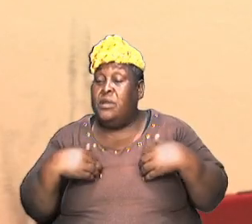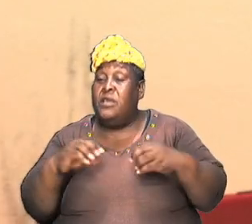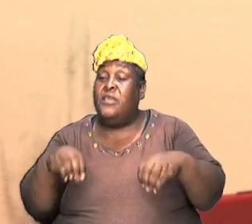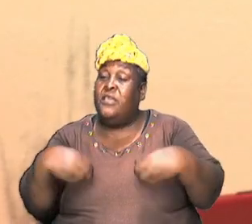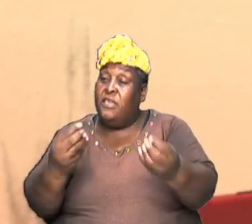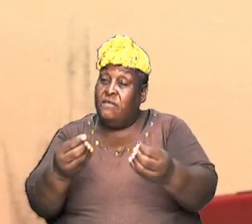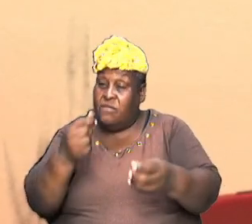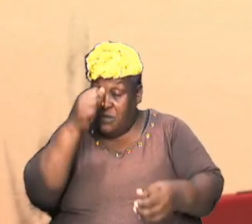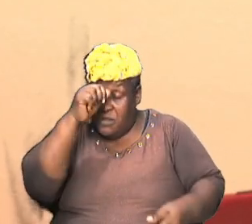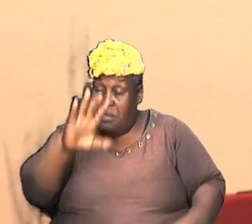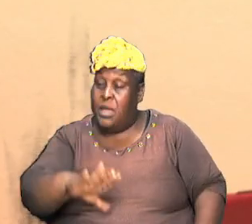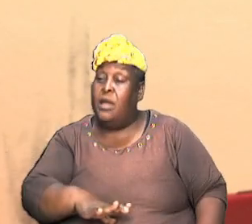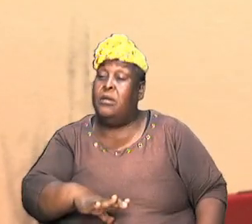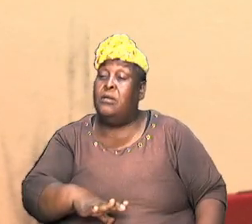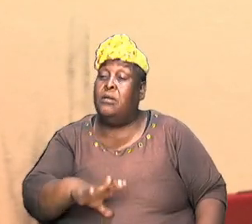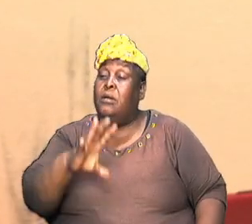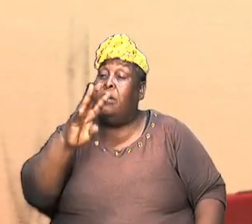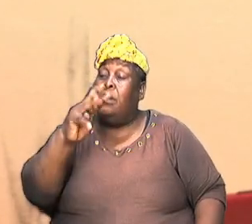Melchizedek